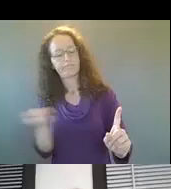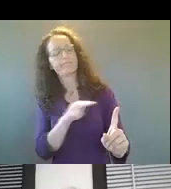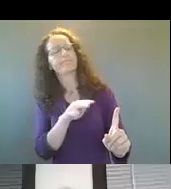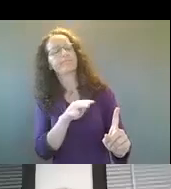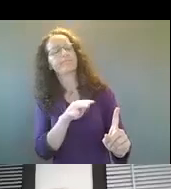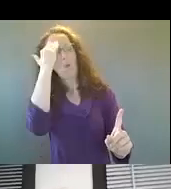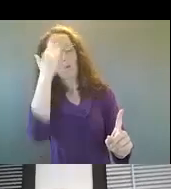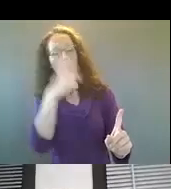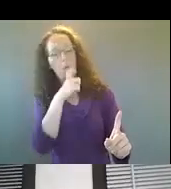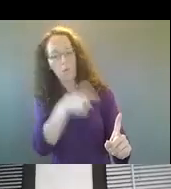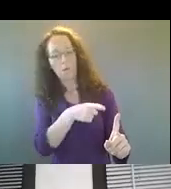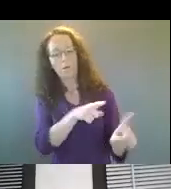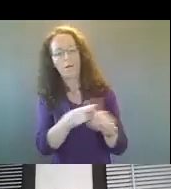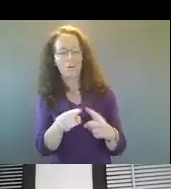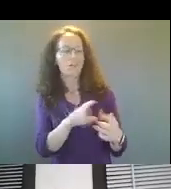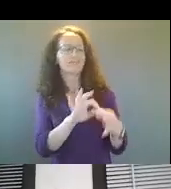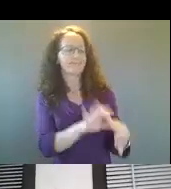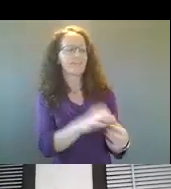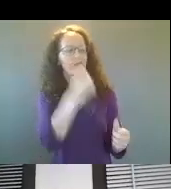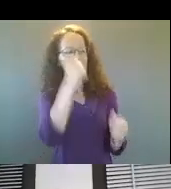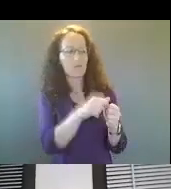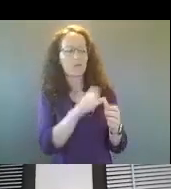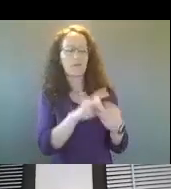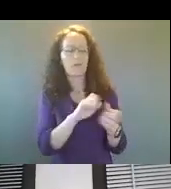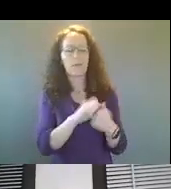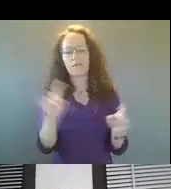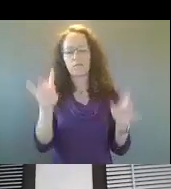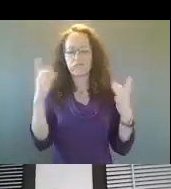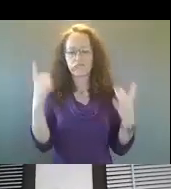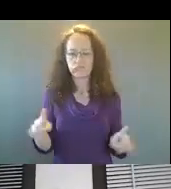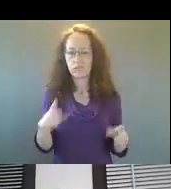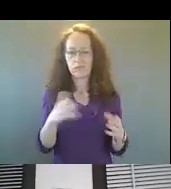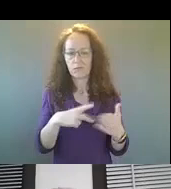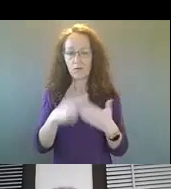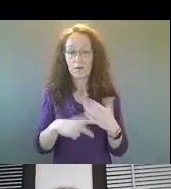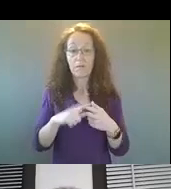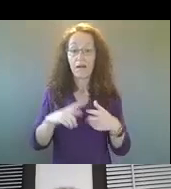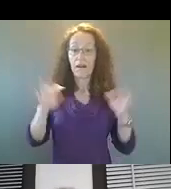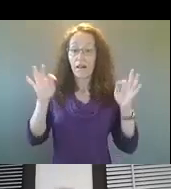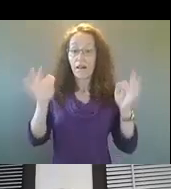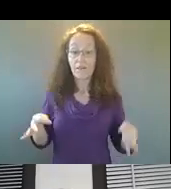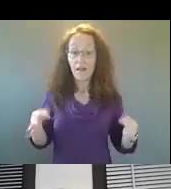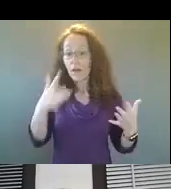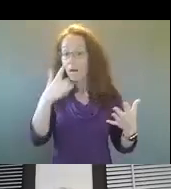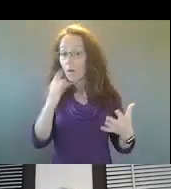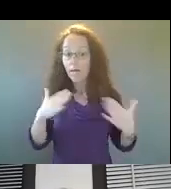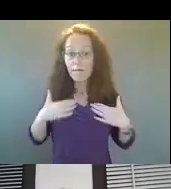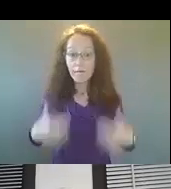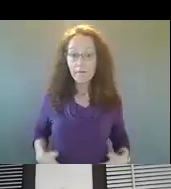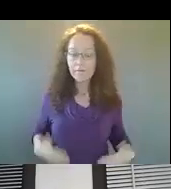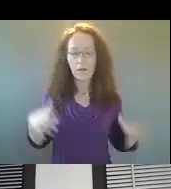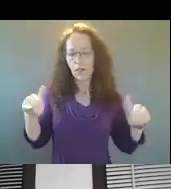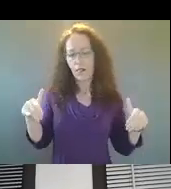the Violence Interrupter Program. The explicits about what the uniform will look like is yet to be determined and will likely be, um,